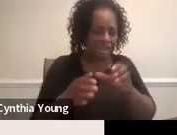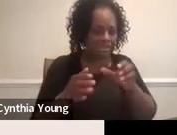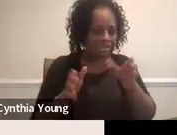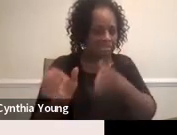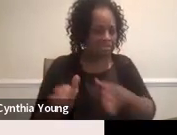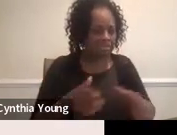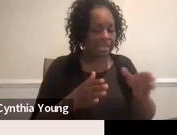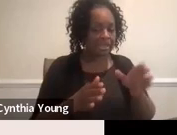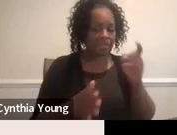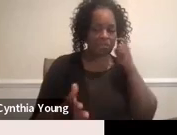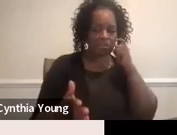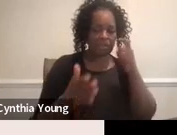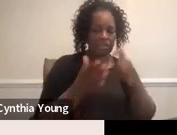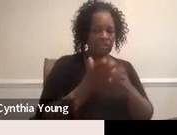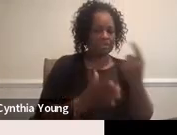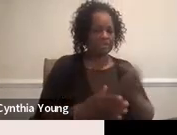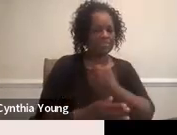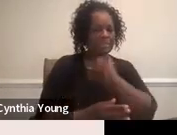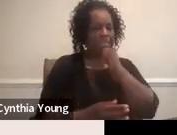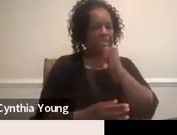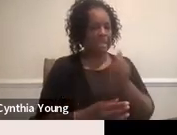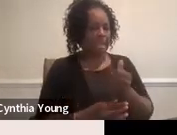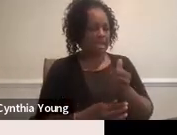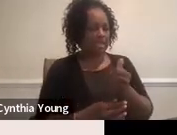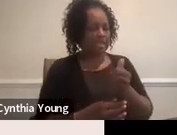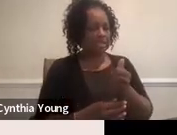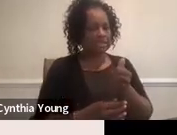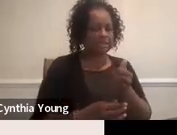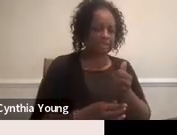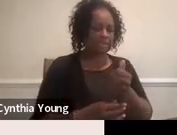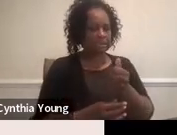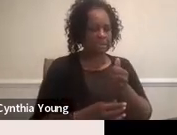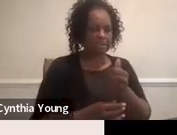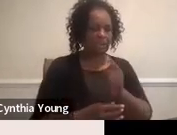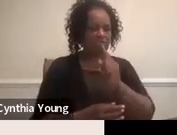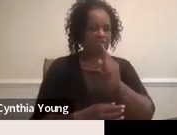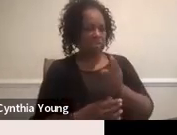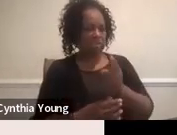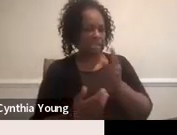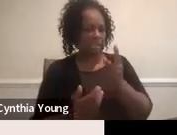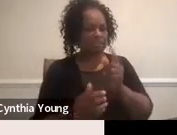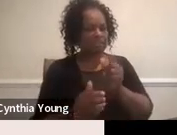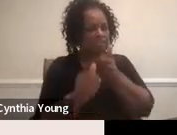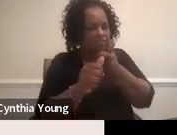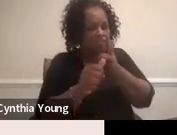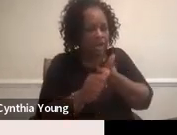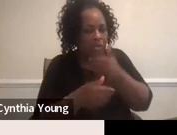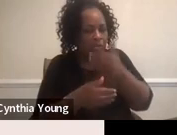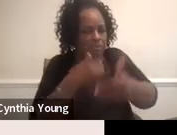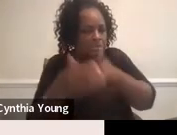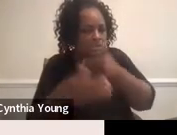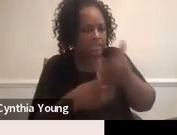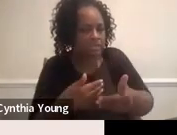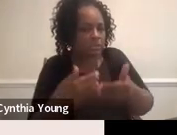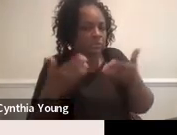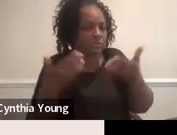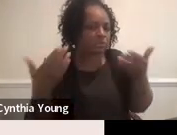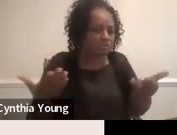find that something is kind of wonky with your policies and procedures or they haven't been being followed.